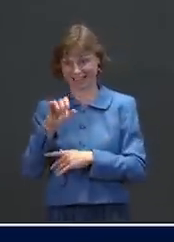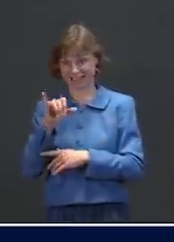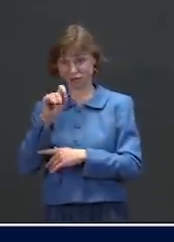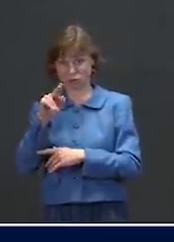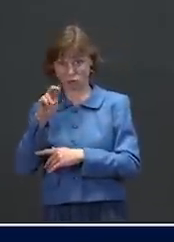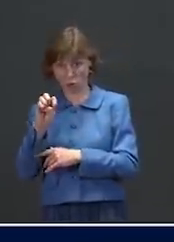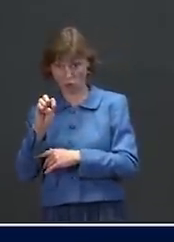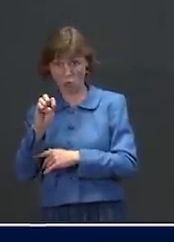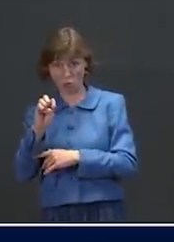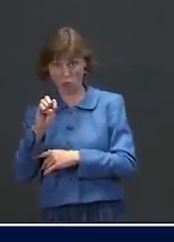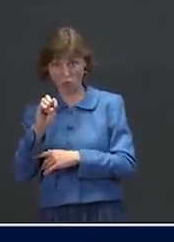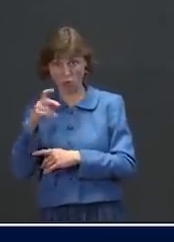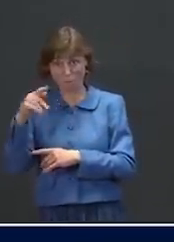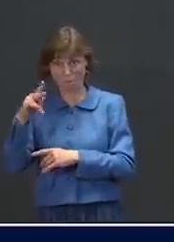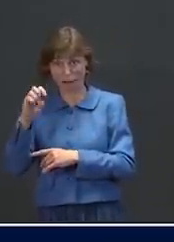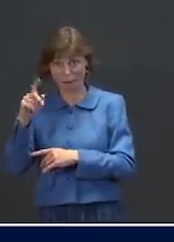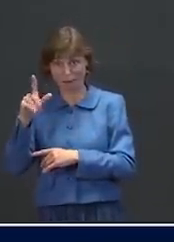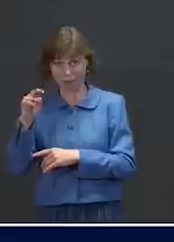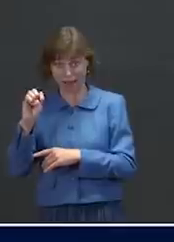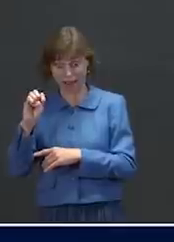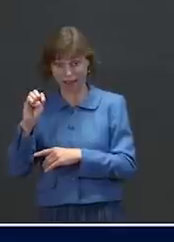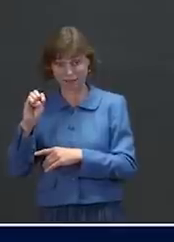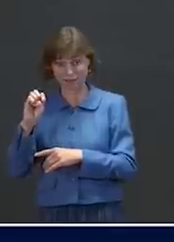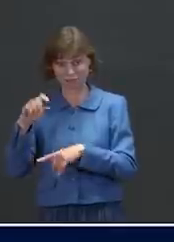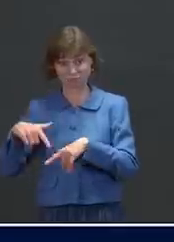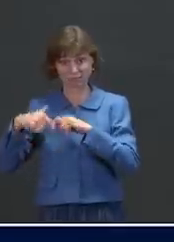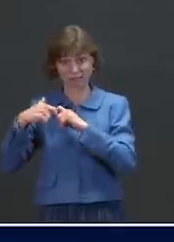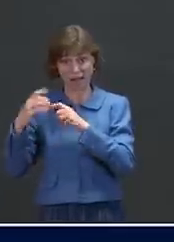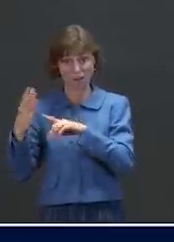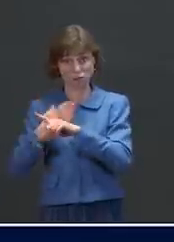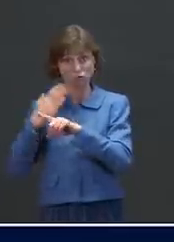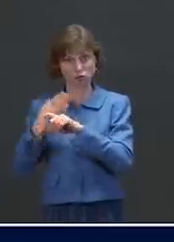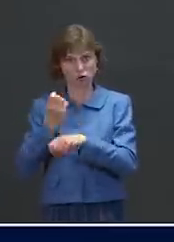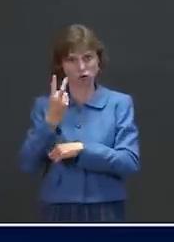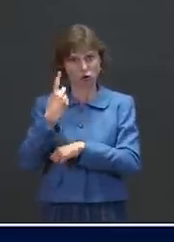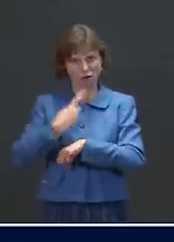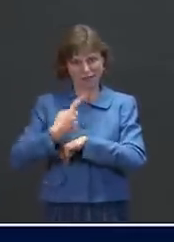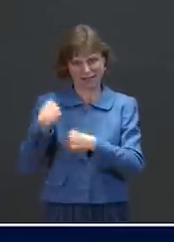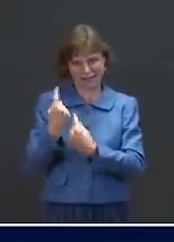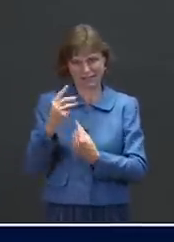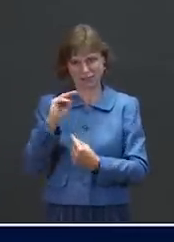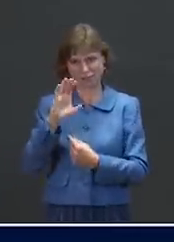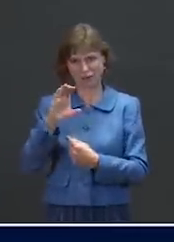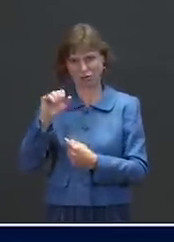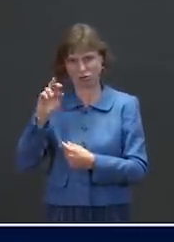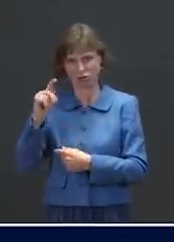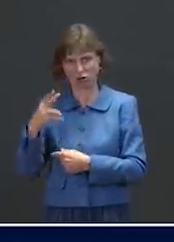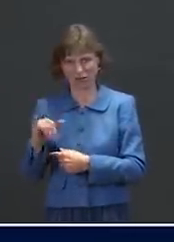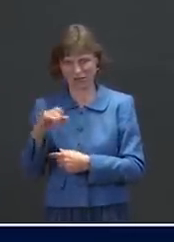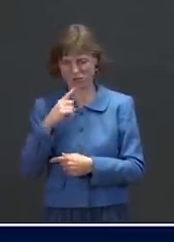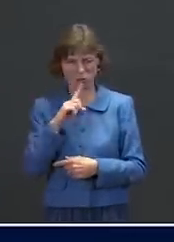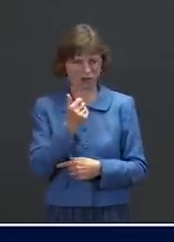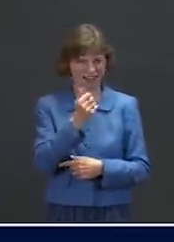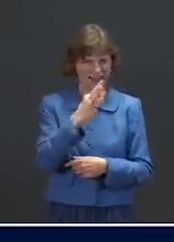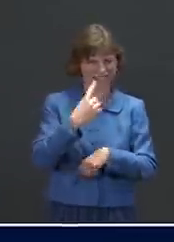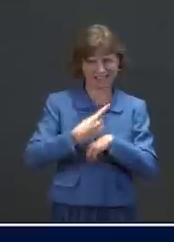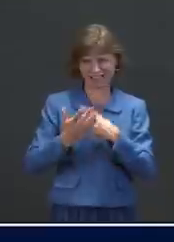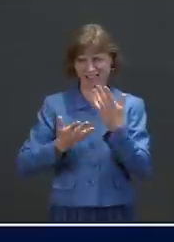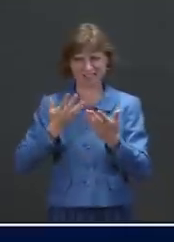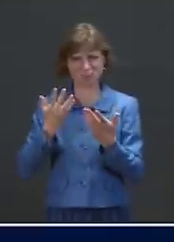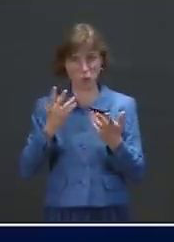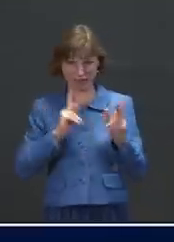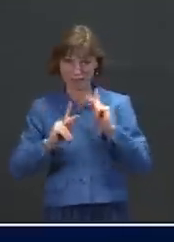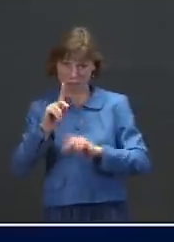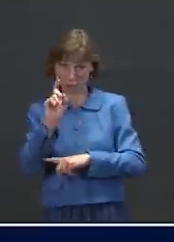construction. It's been 12 days since Gina McCarthy and John Kerry were here, and it's been 19 days since that EO. So what are these people who need money now?